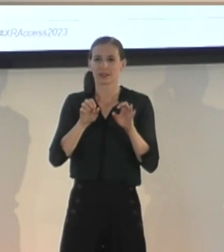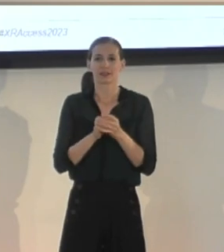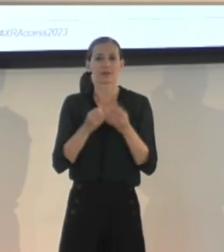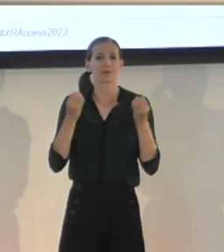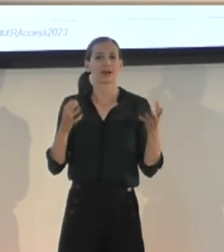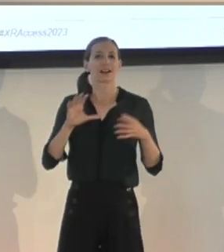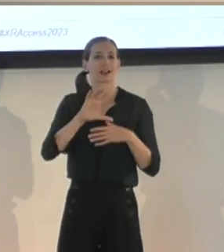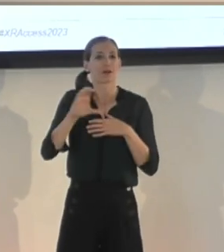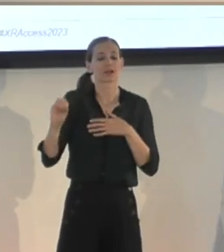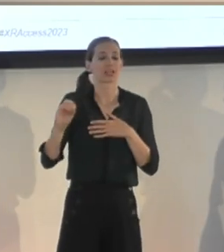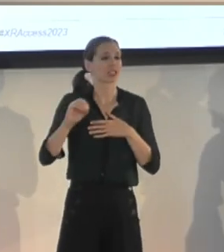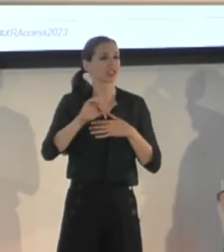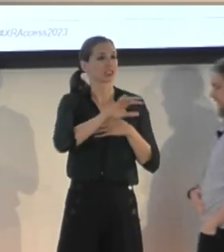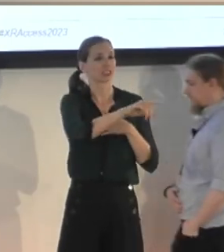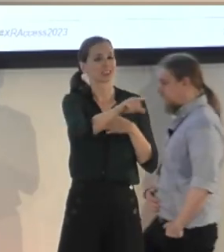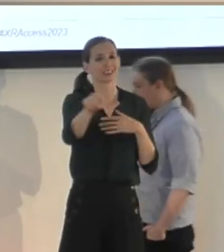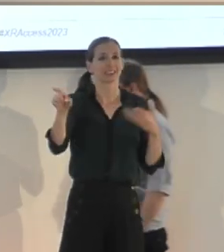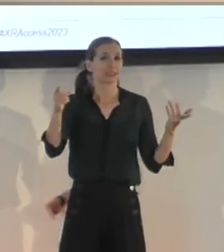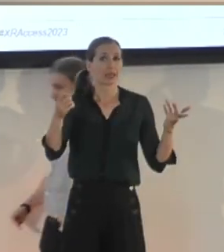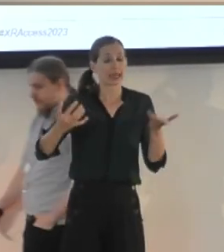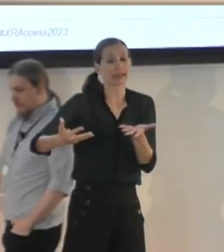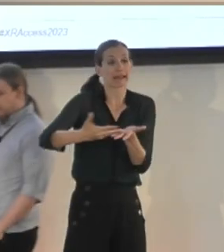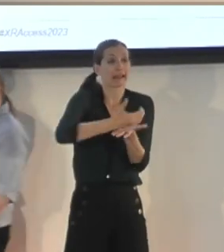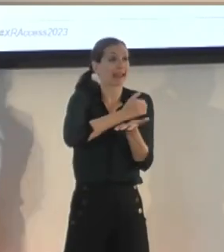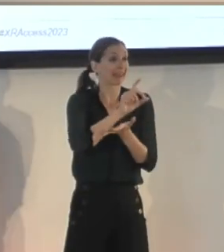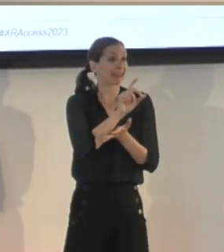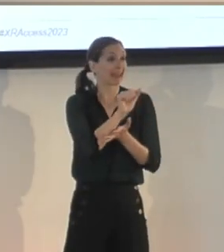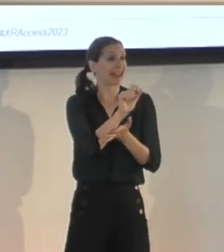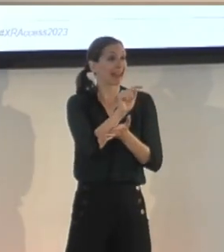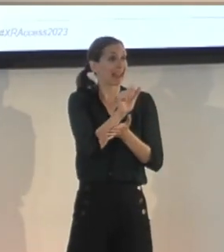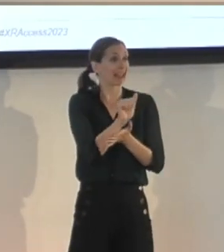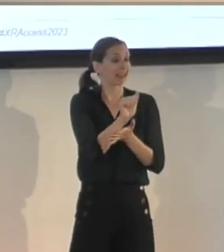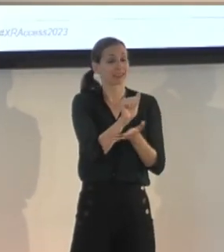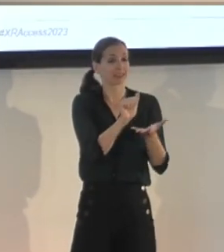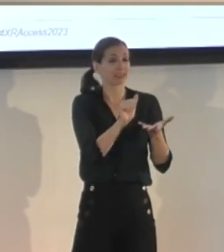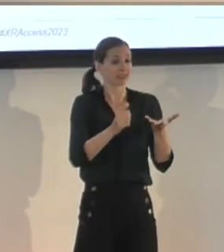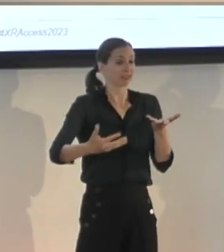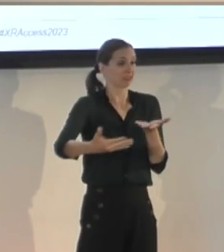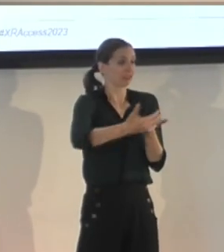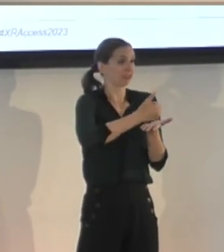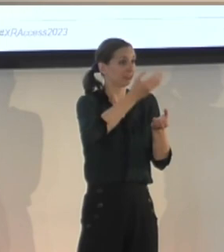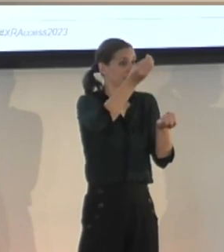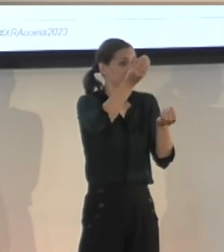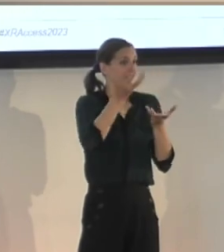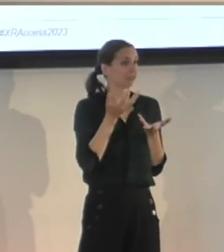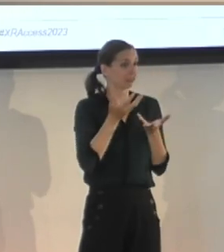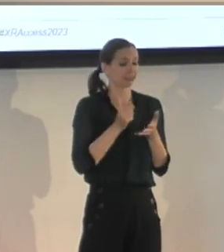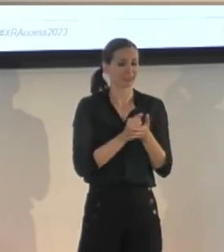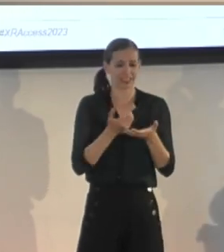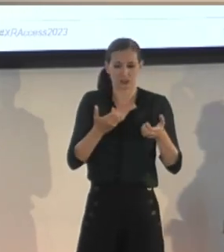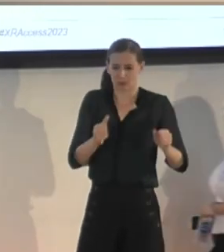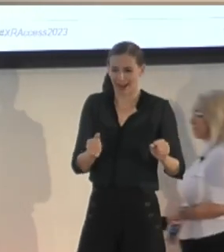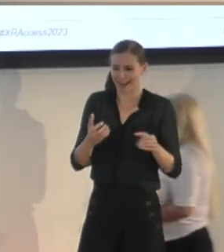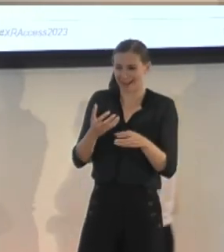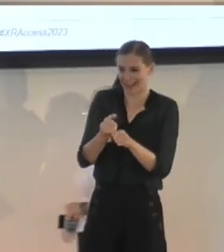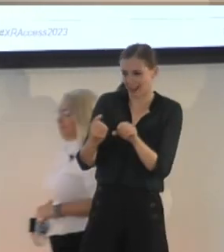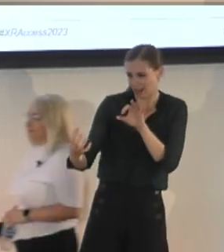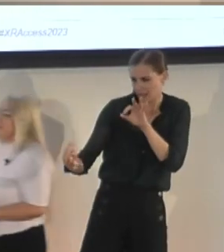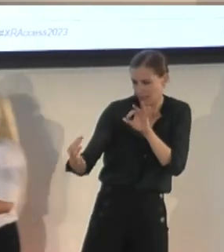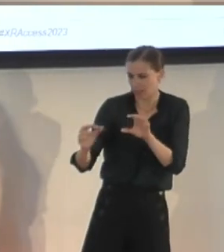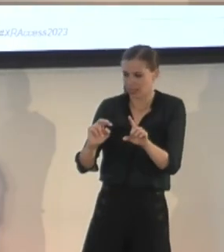industries, they take data and then they try to go to information, then try to go to insight, and then to action,